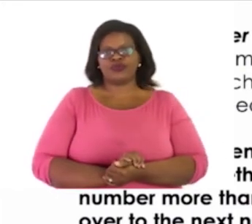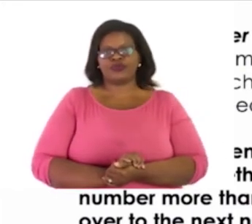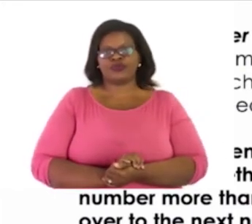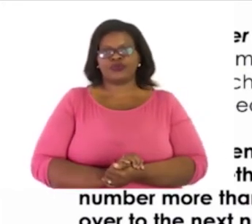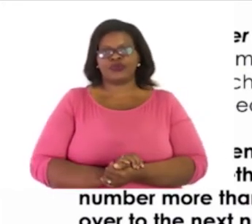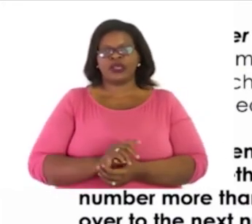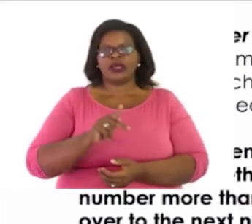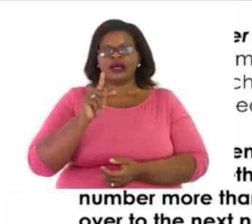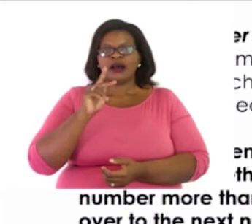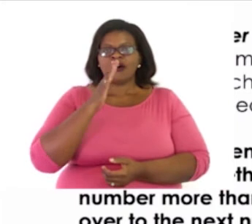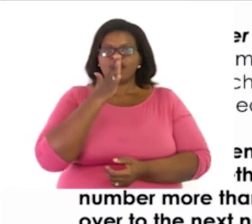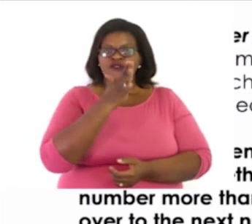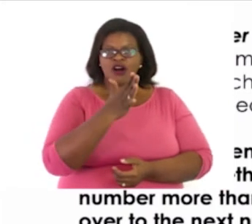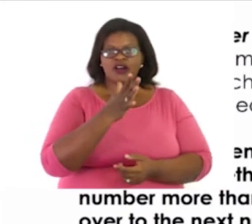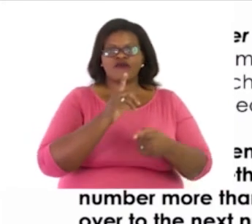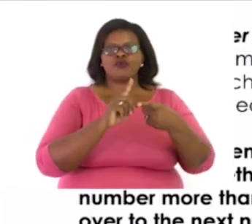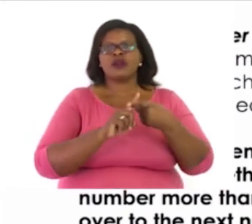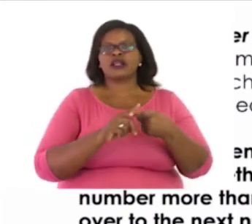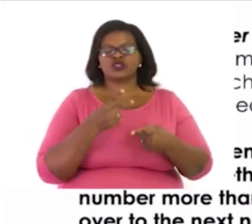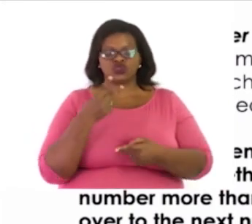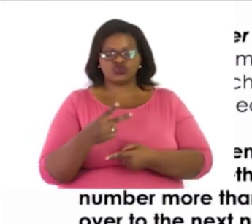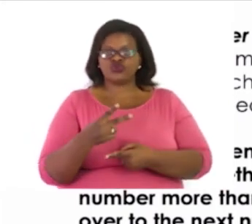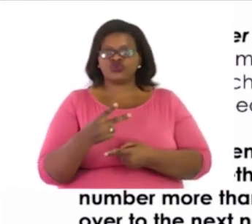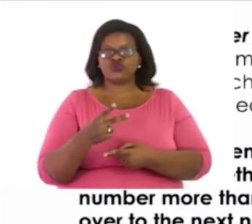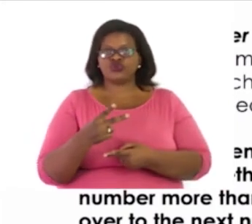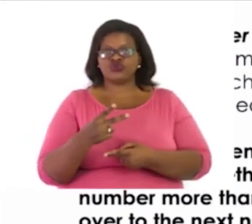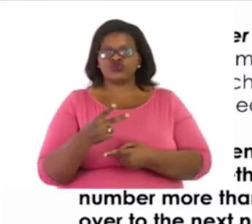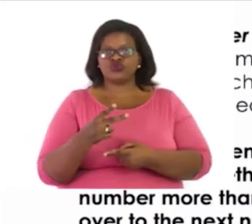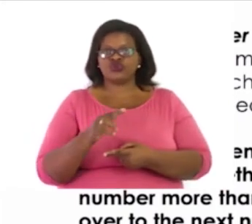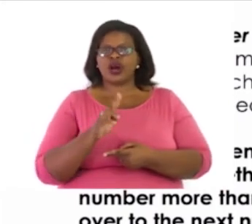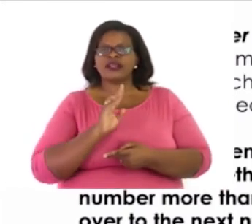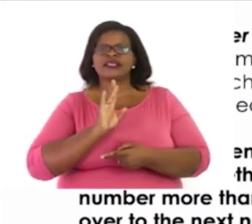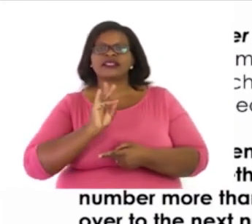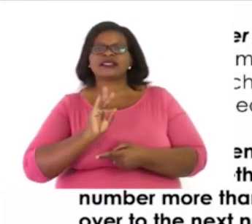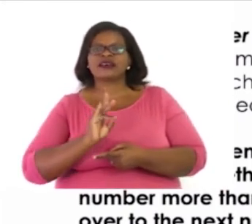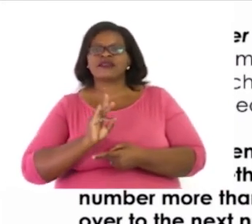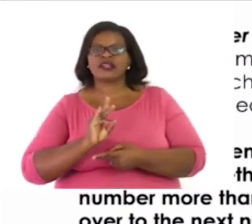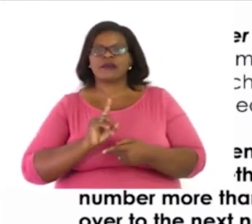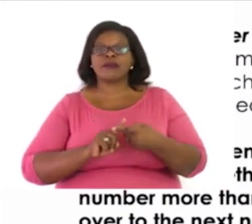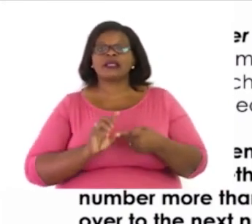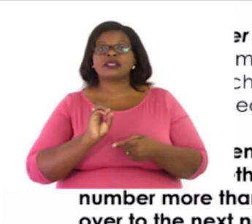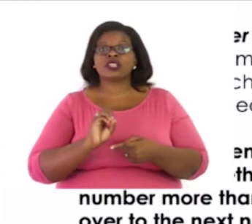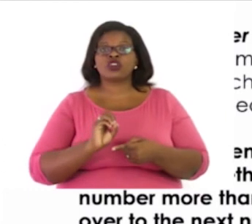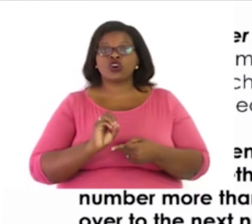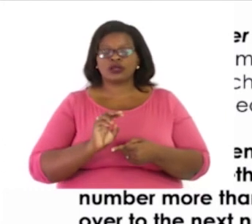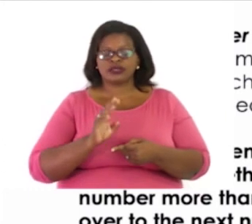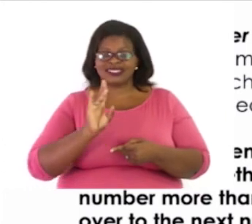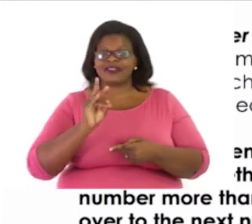Then, five plus two equals seven. Plus zero equals seven.